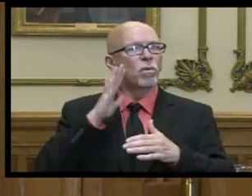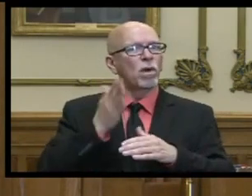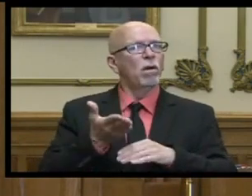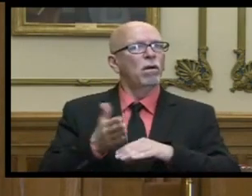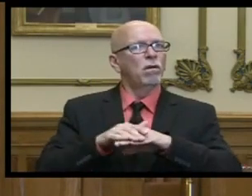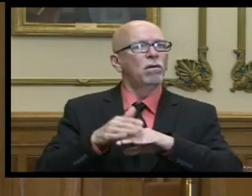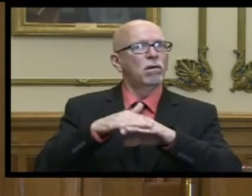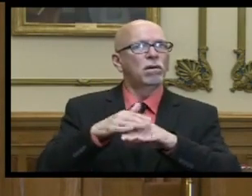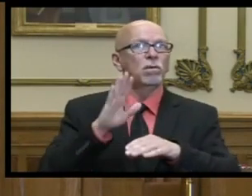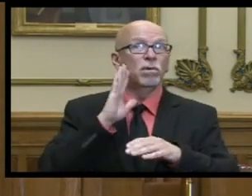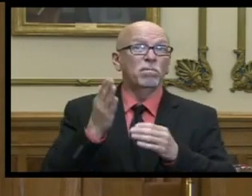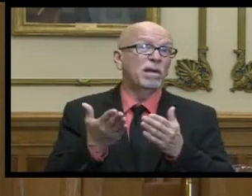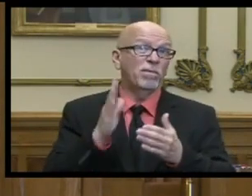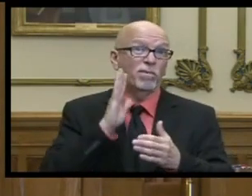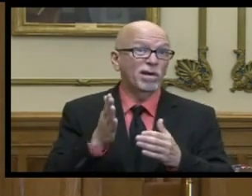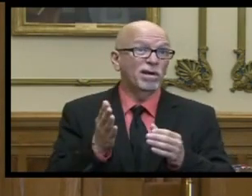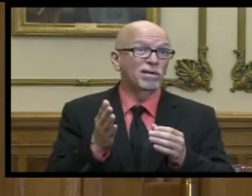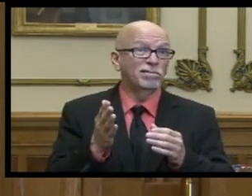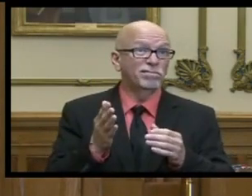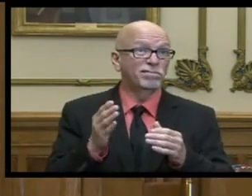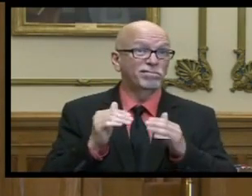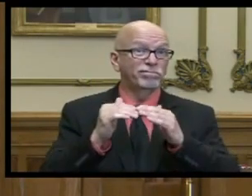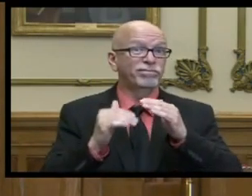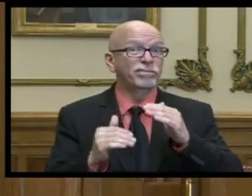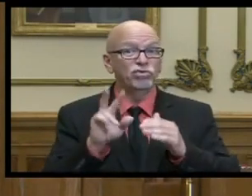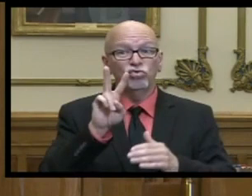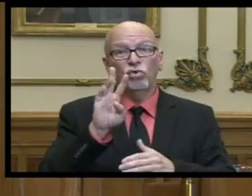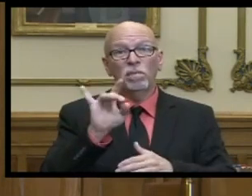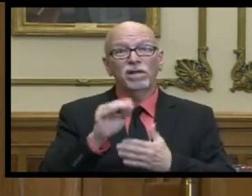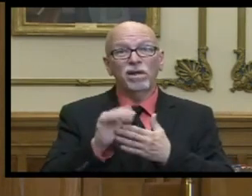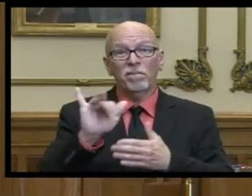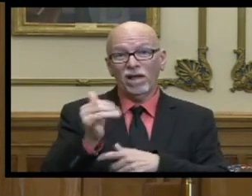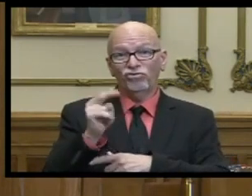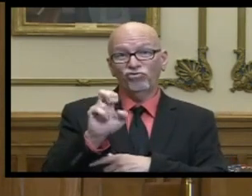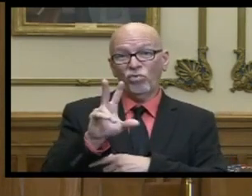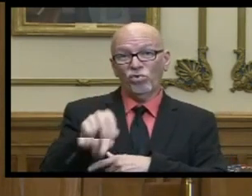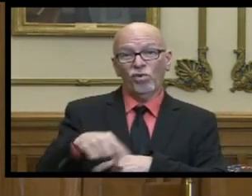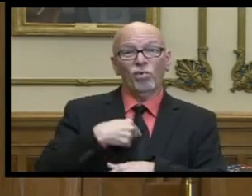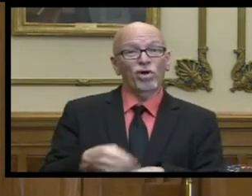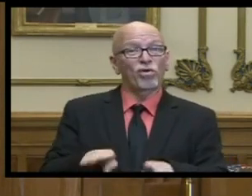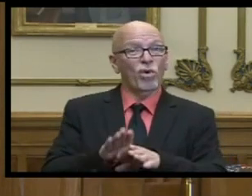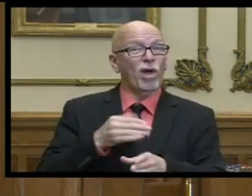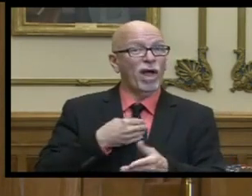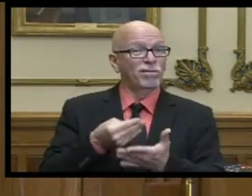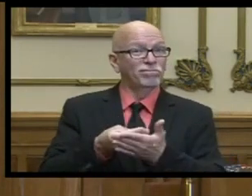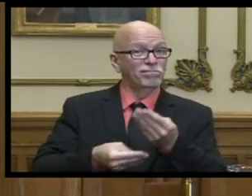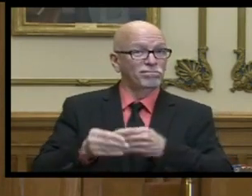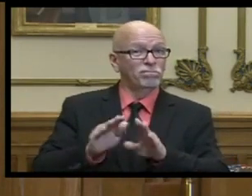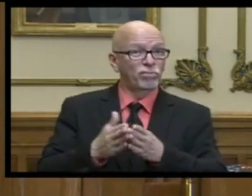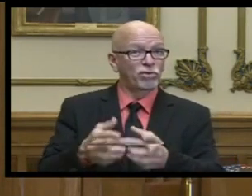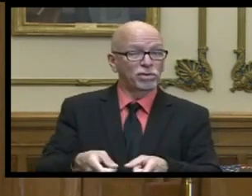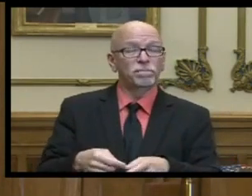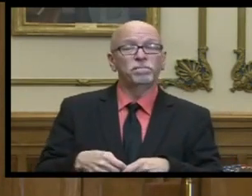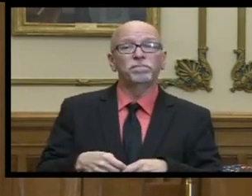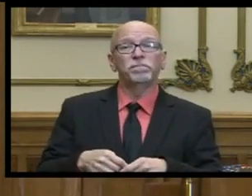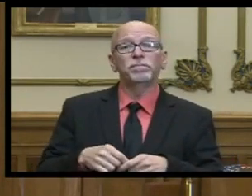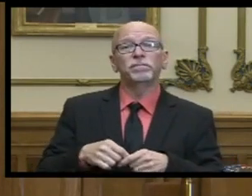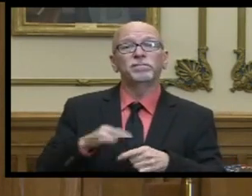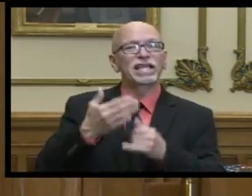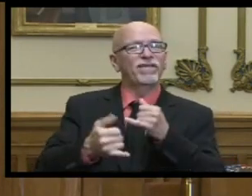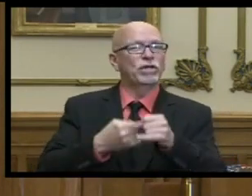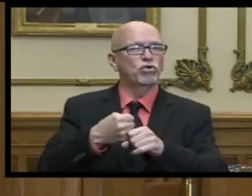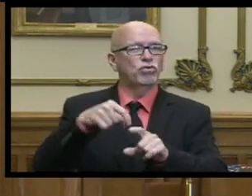two billion dollars by the time we close the books at june 30th but at the same time with